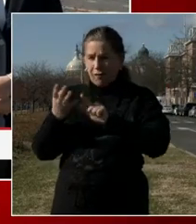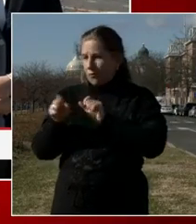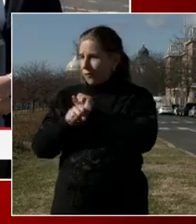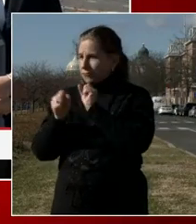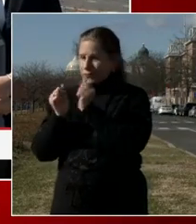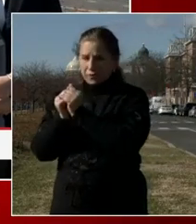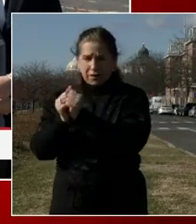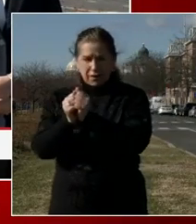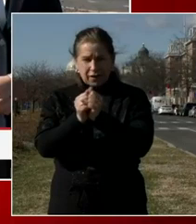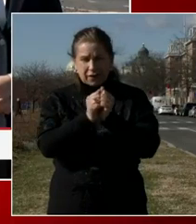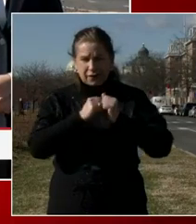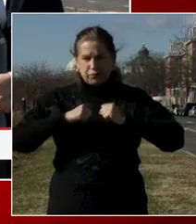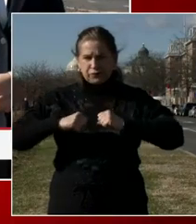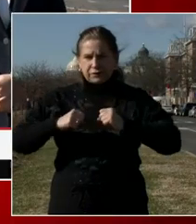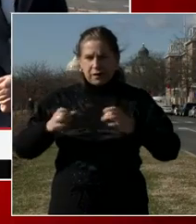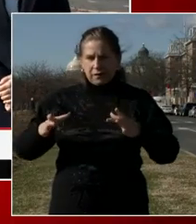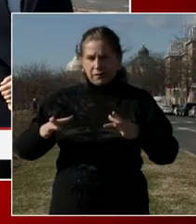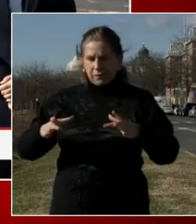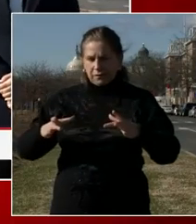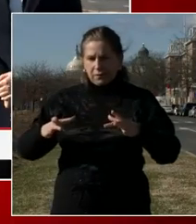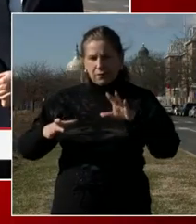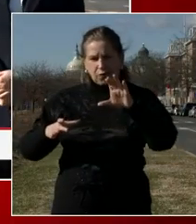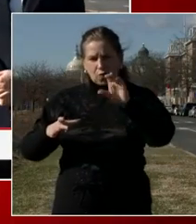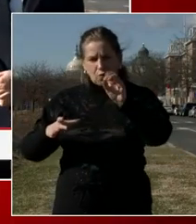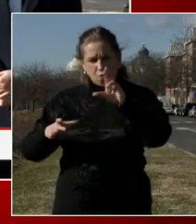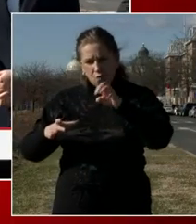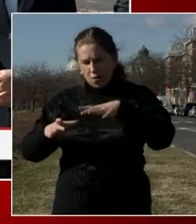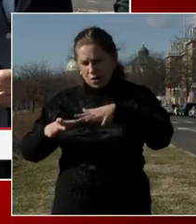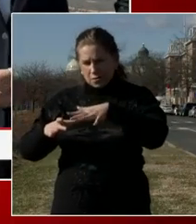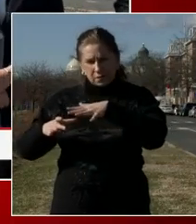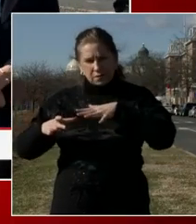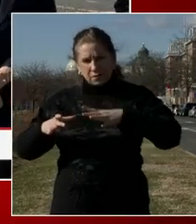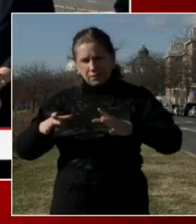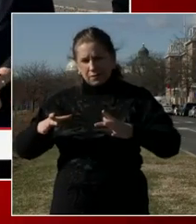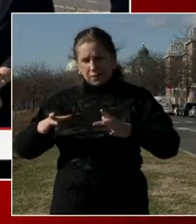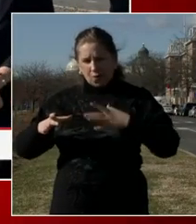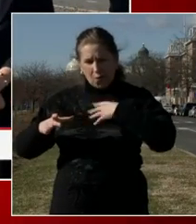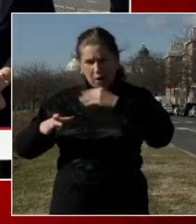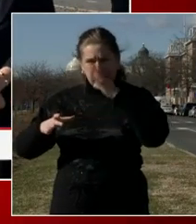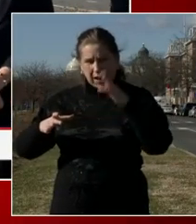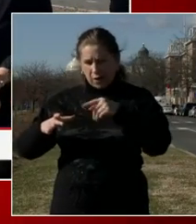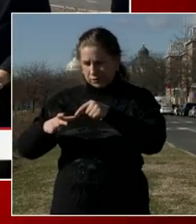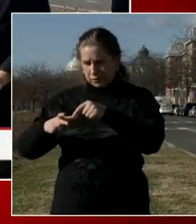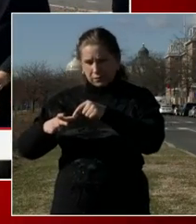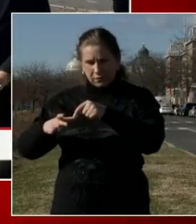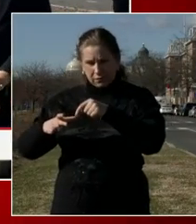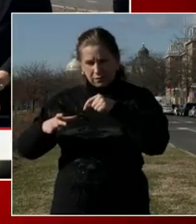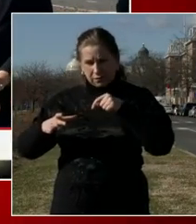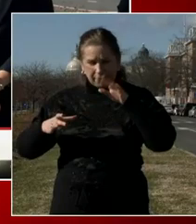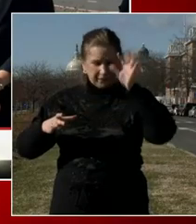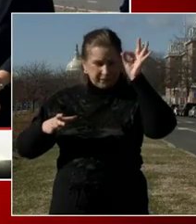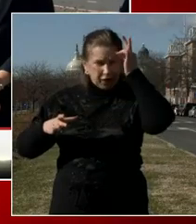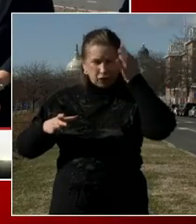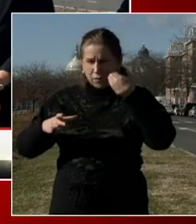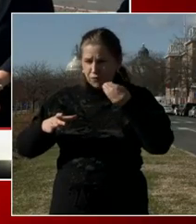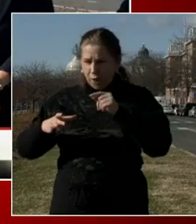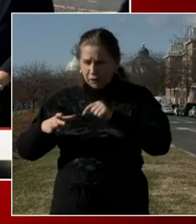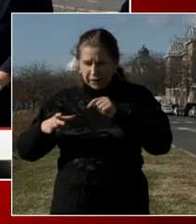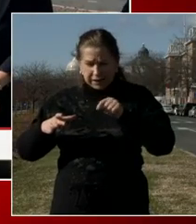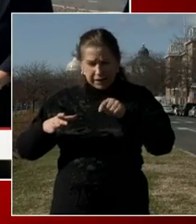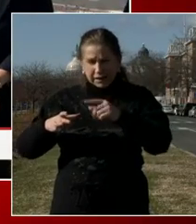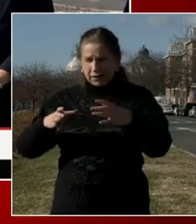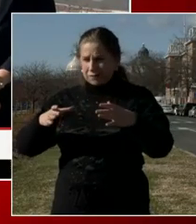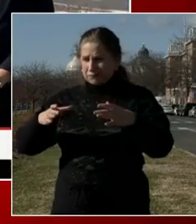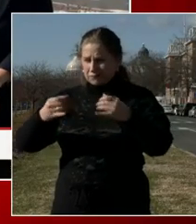collaboratively with them to try to make sure that everything is, is, is continues to be safe for our residents and those that are